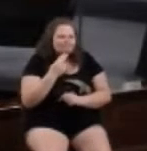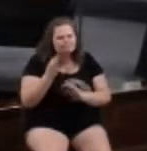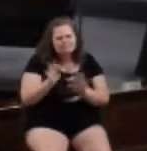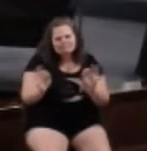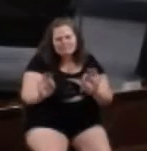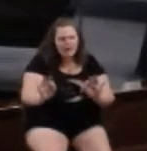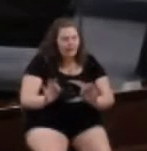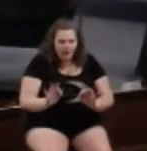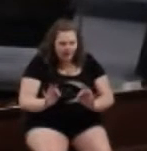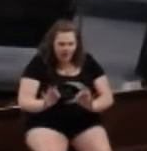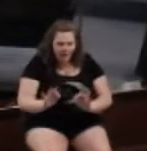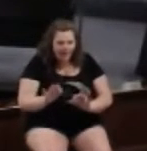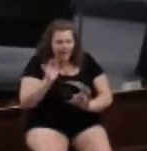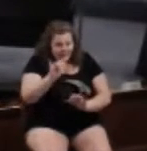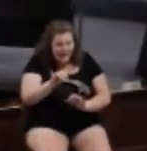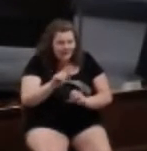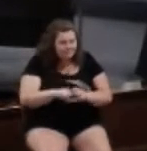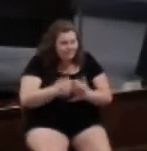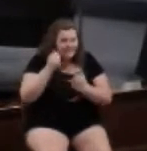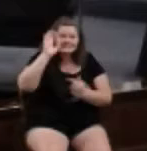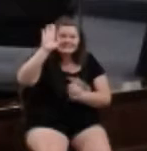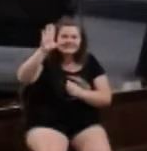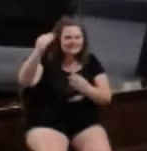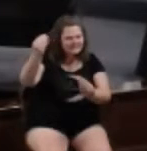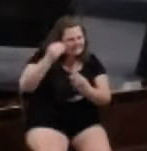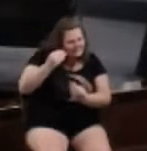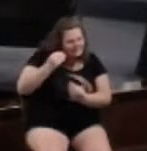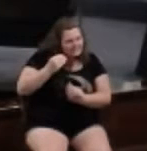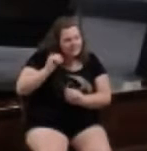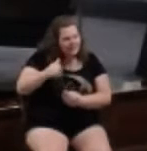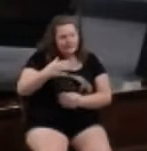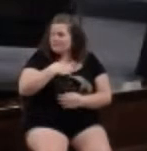involves a direct violation of Jesus' teaching that complaints,